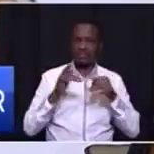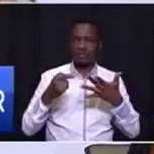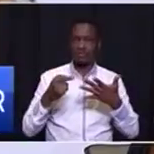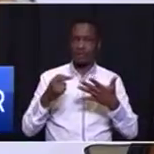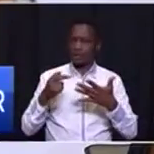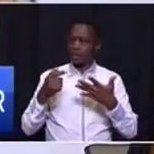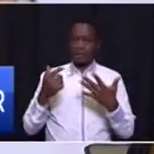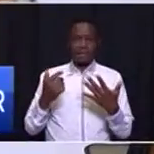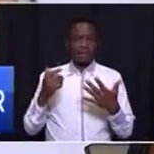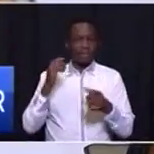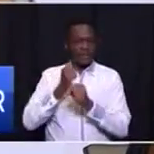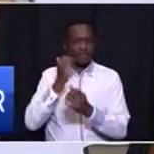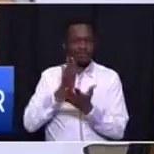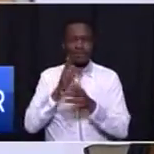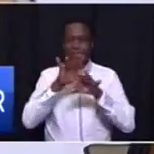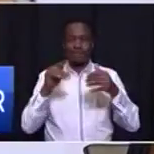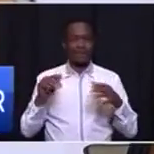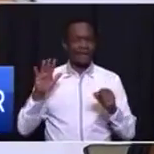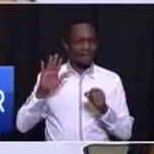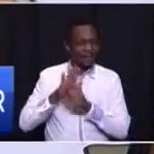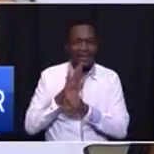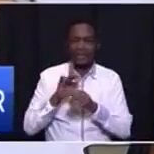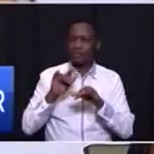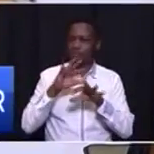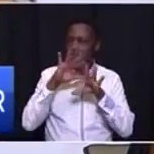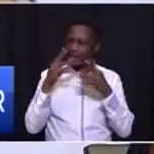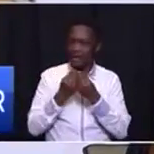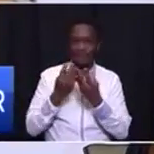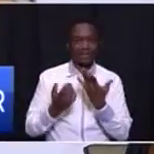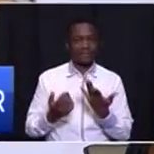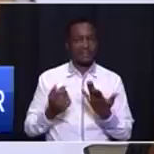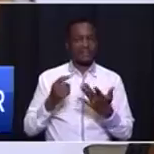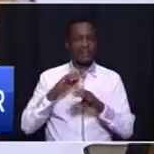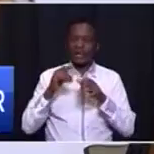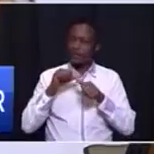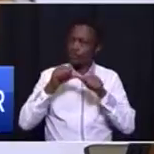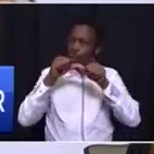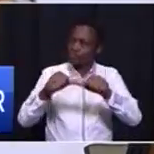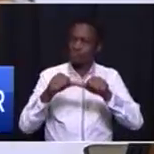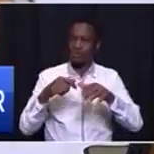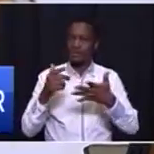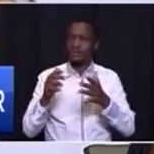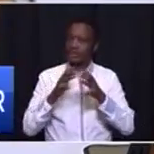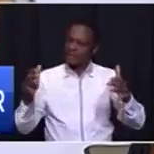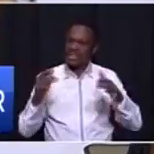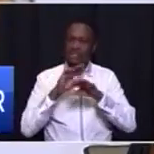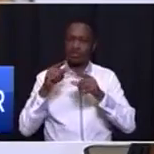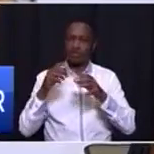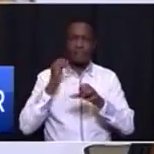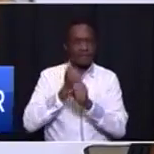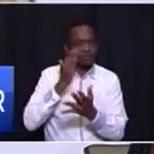and the continuous extension of frontiers of freedom. Close quote.